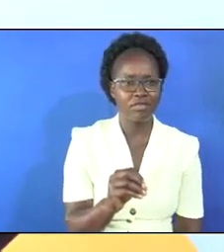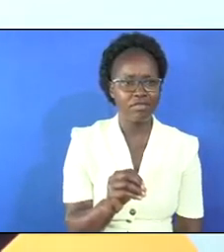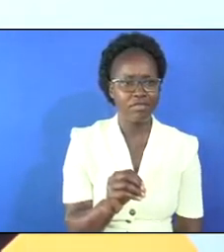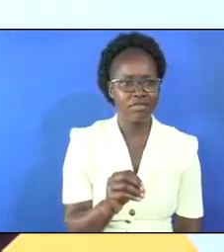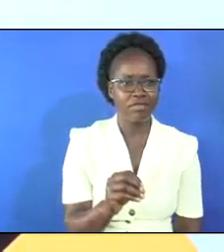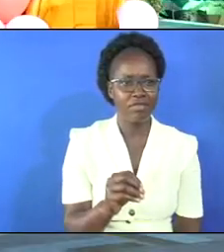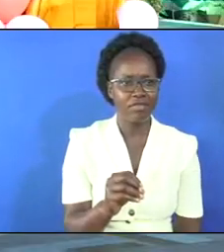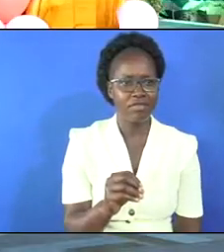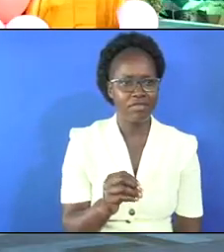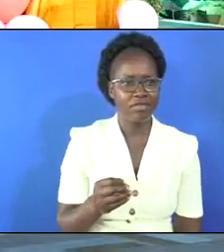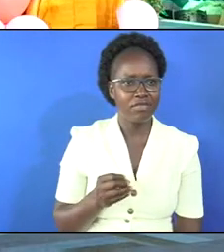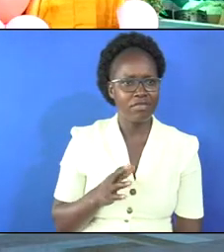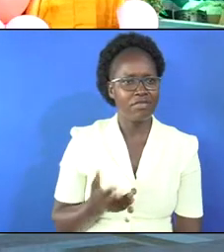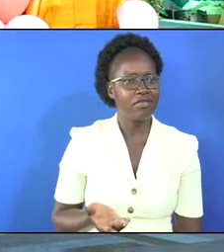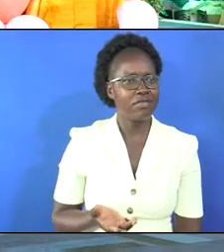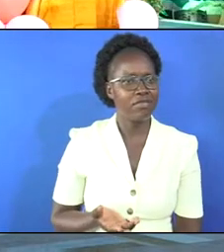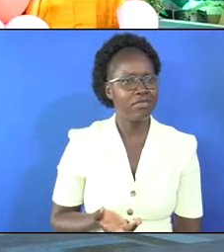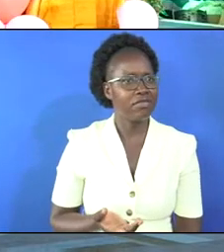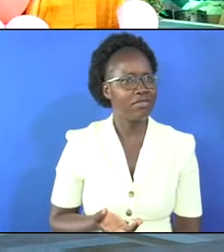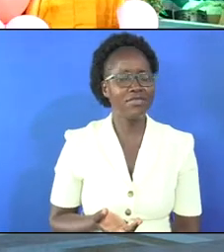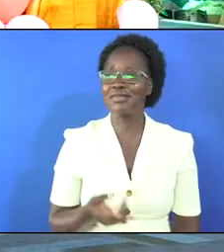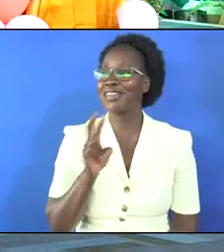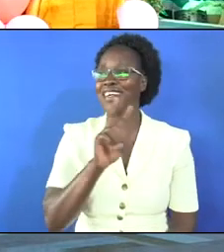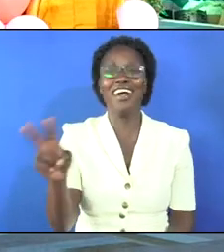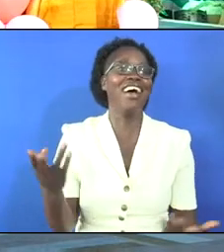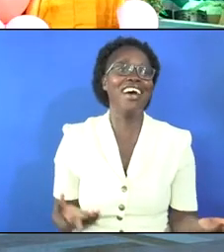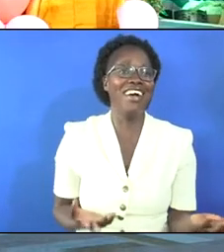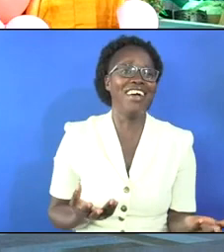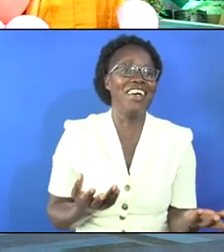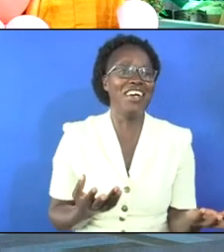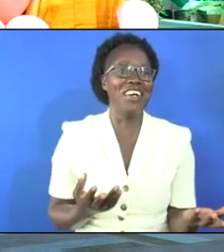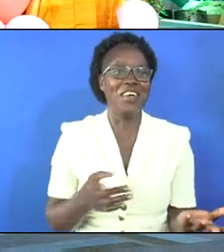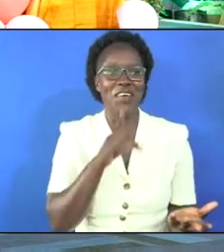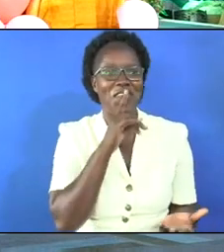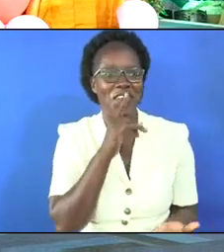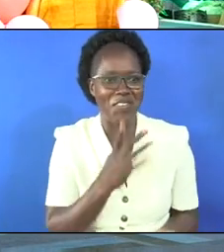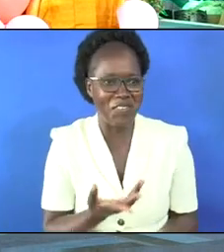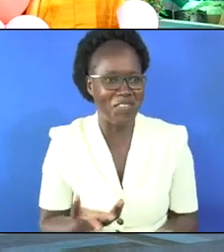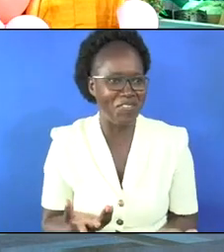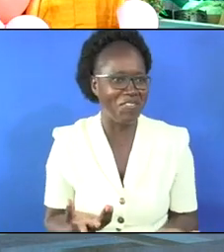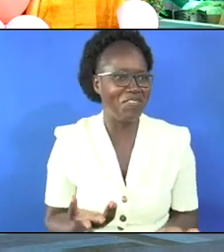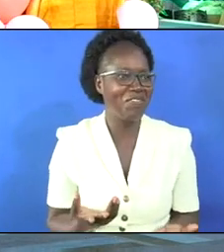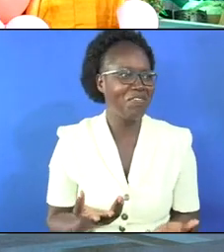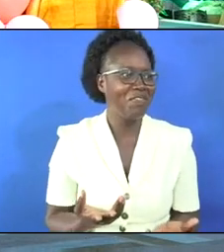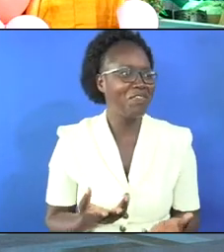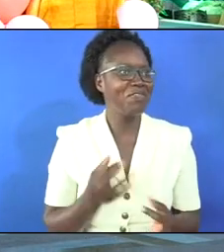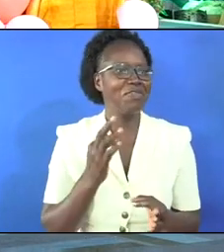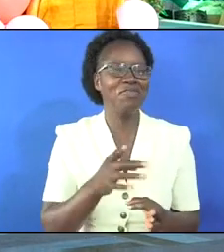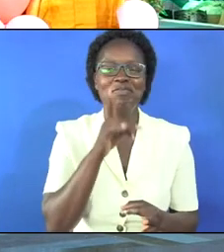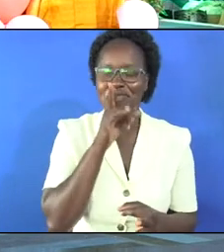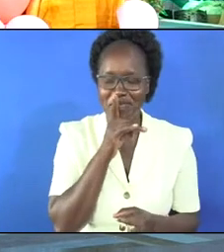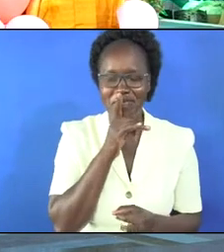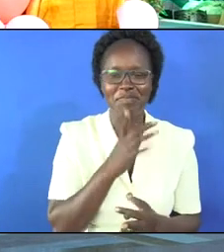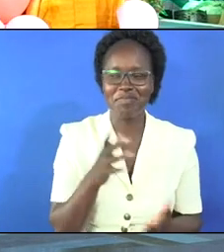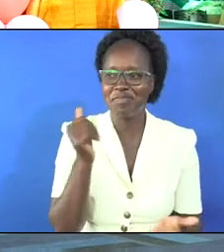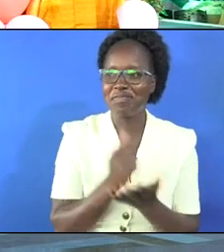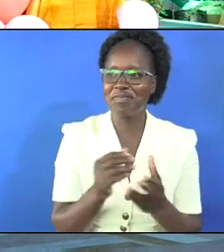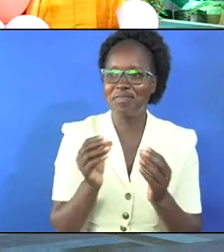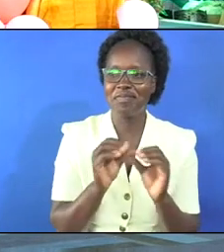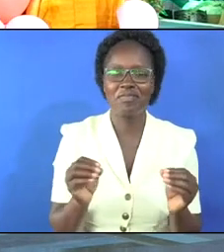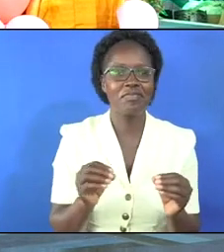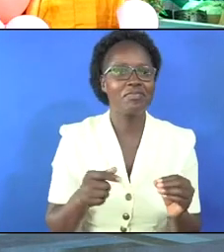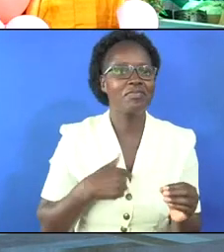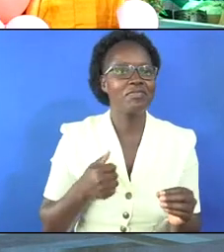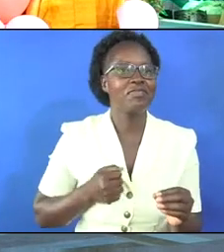i thought you will say amen you see even if you don't say amen even if you don't say amen